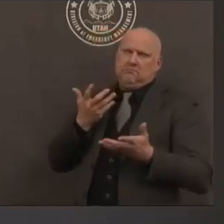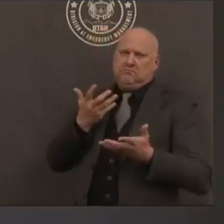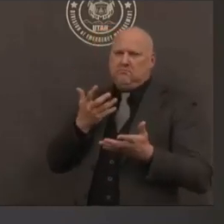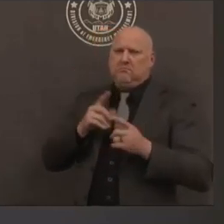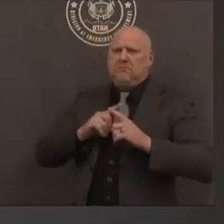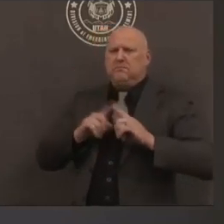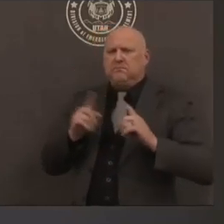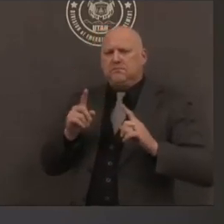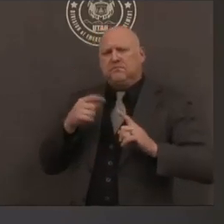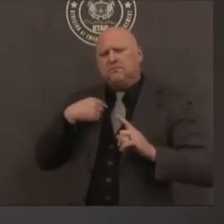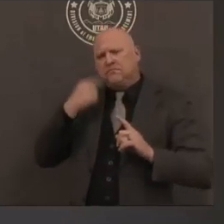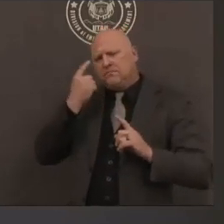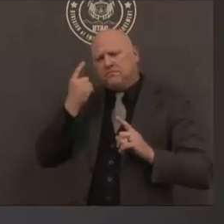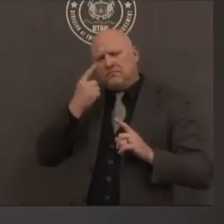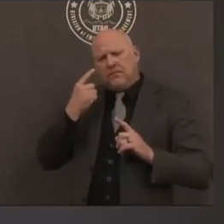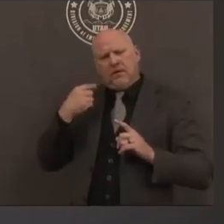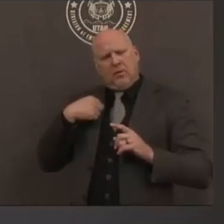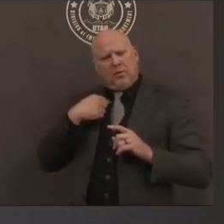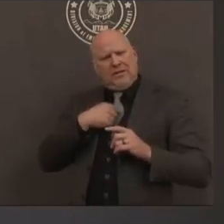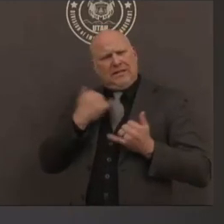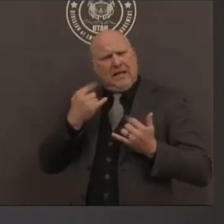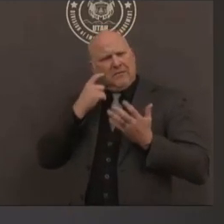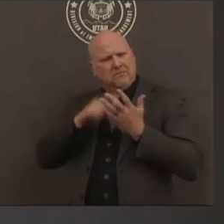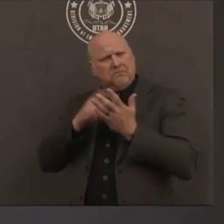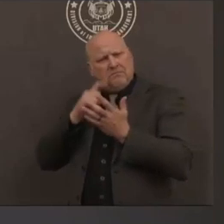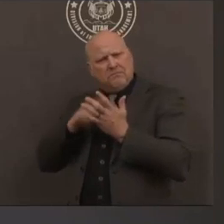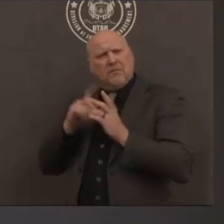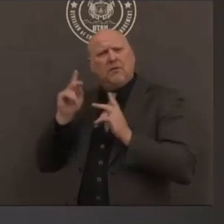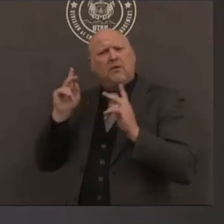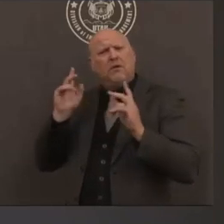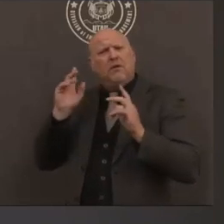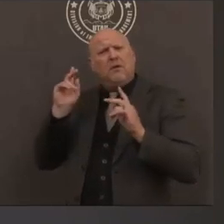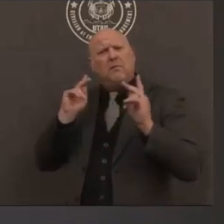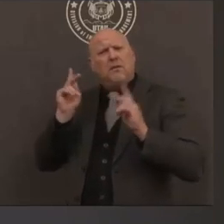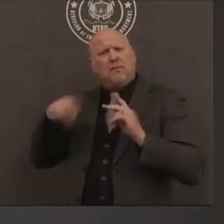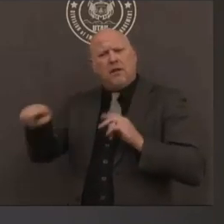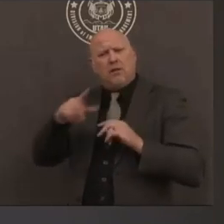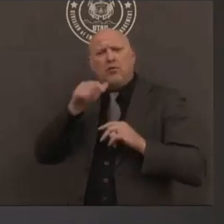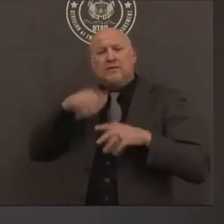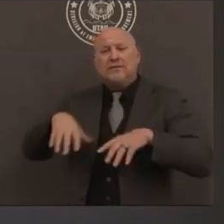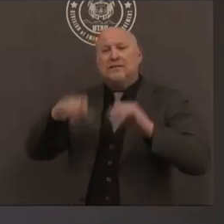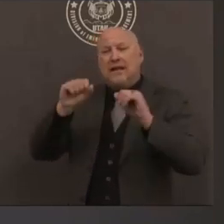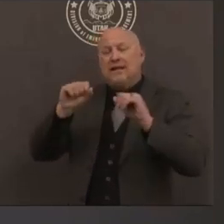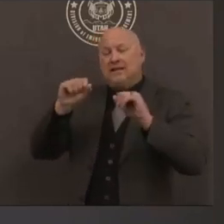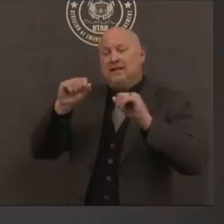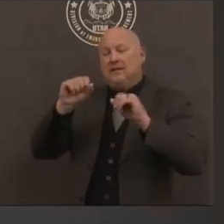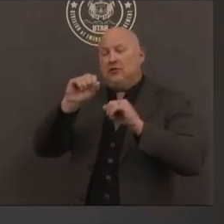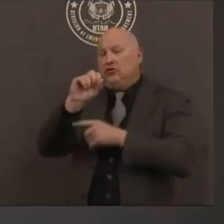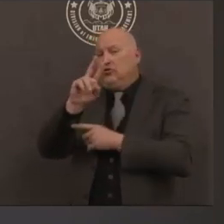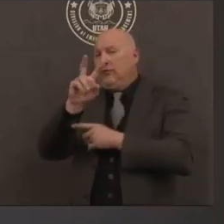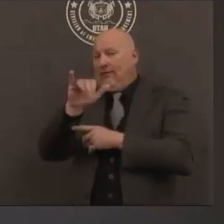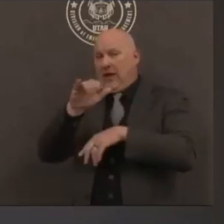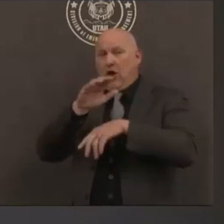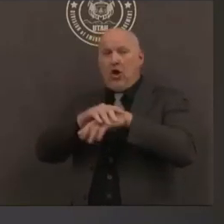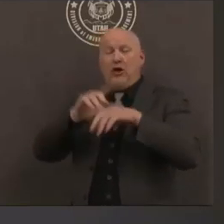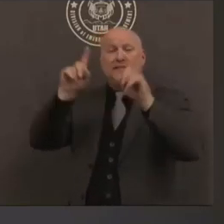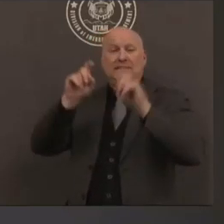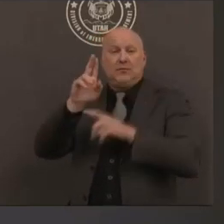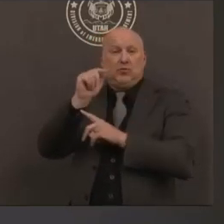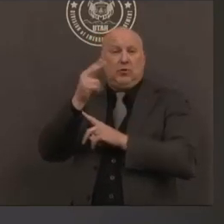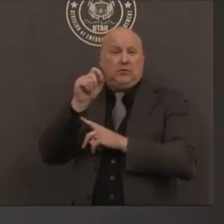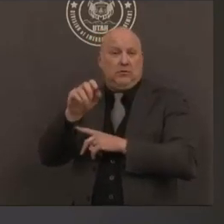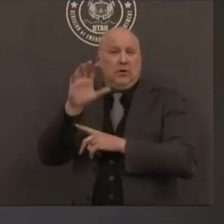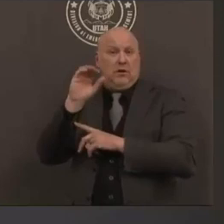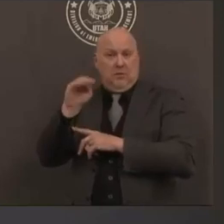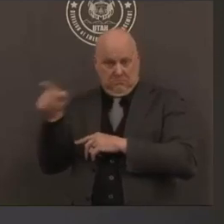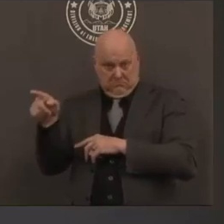are getting some reports that people are taking the survey through the utah test.com site they are not symptomatic they